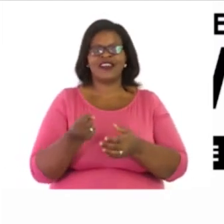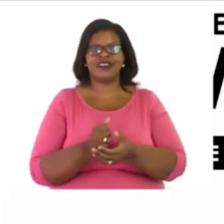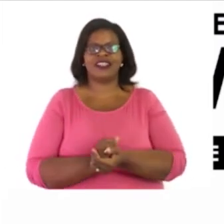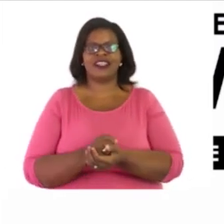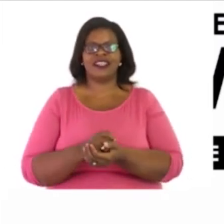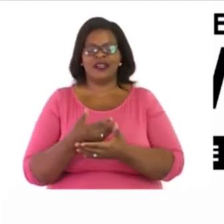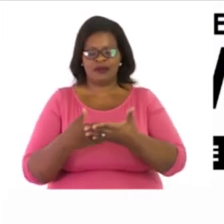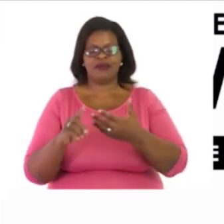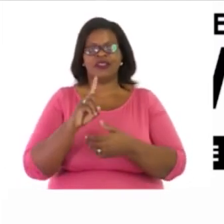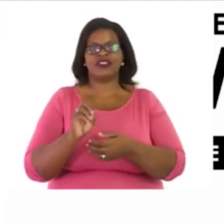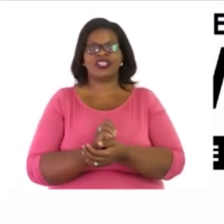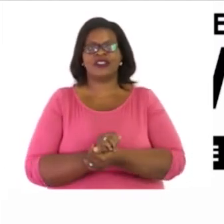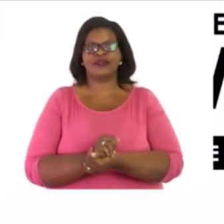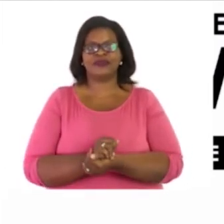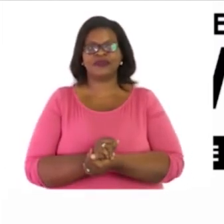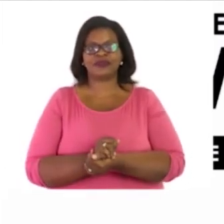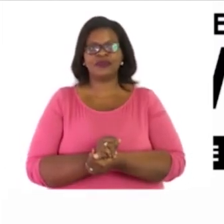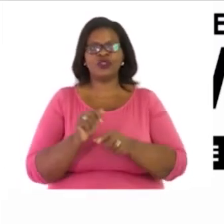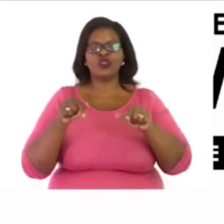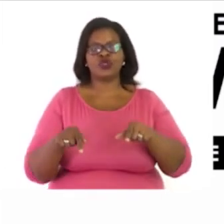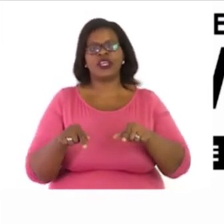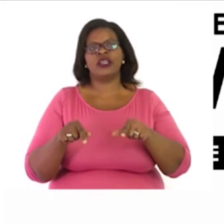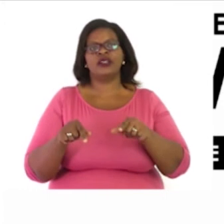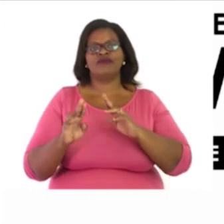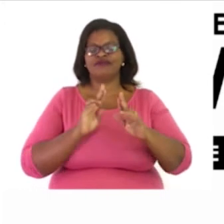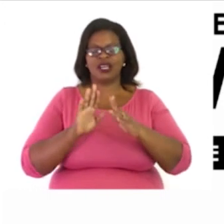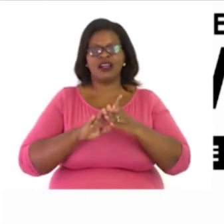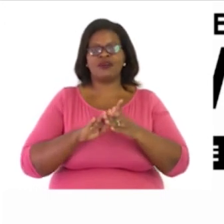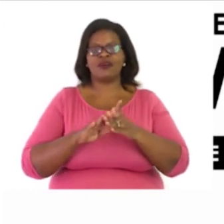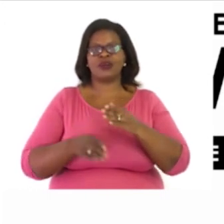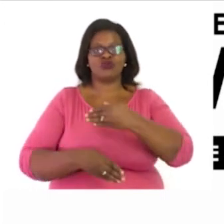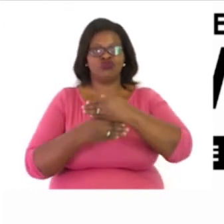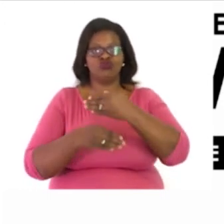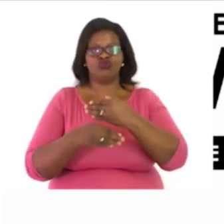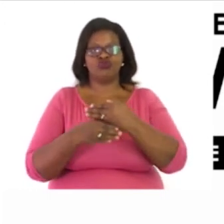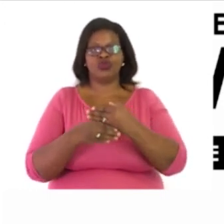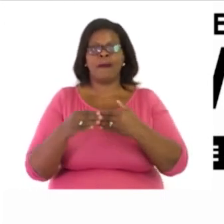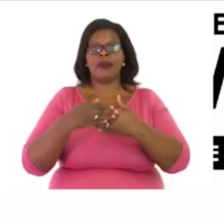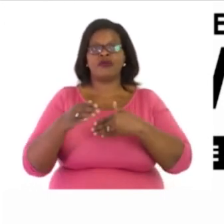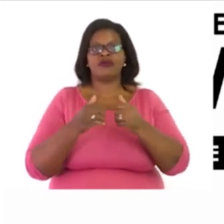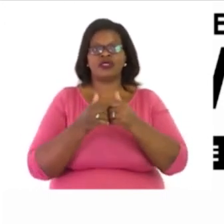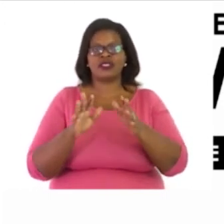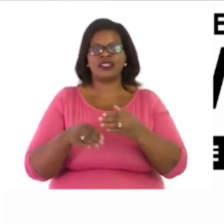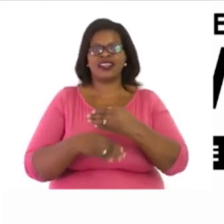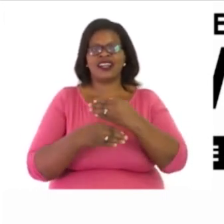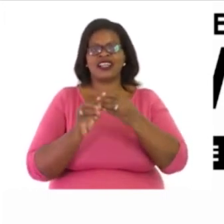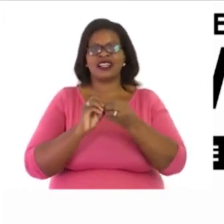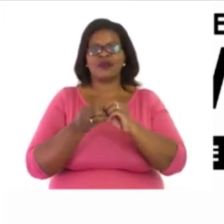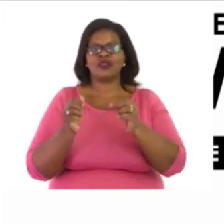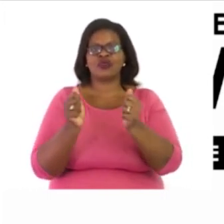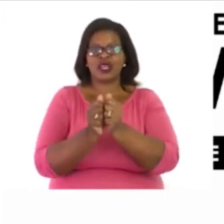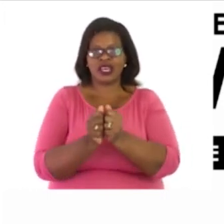And we can start with today's lesson, addition. Now, let's read. Before we can start adding numbers together,